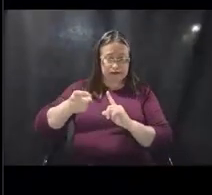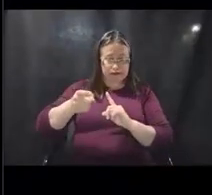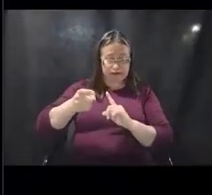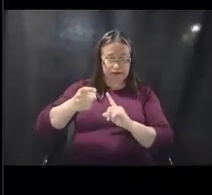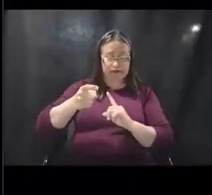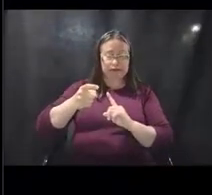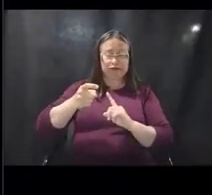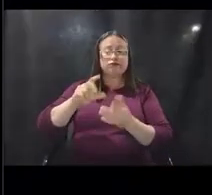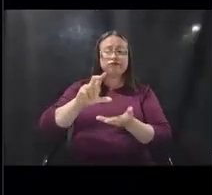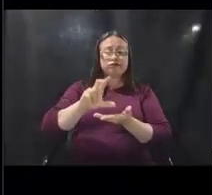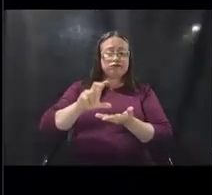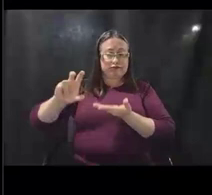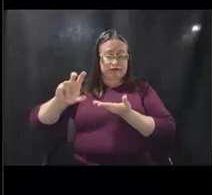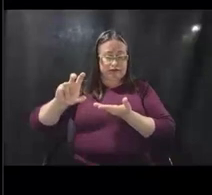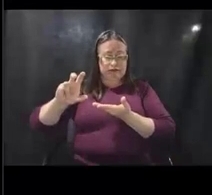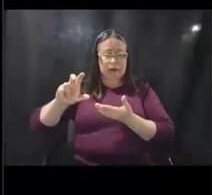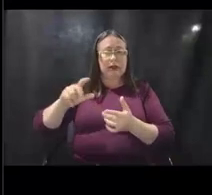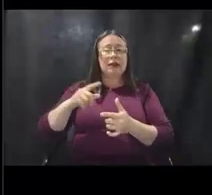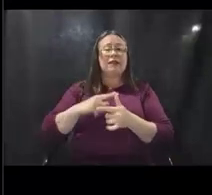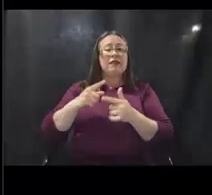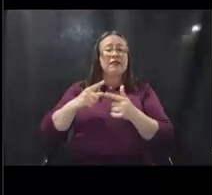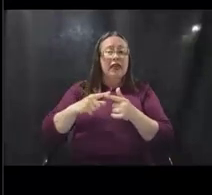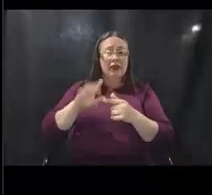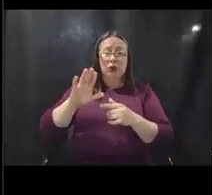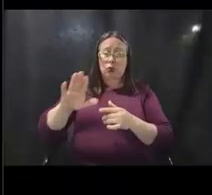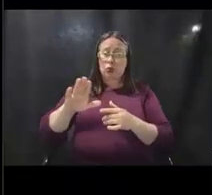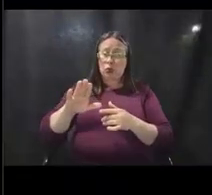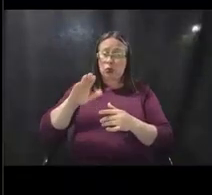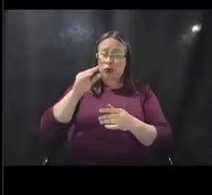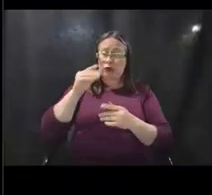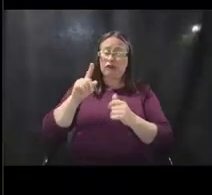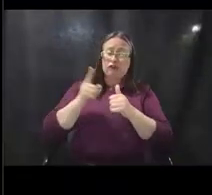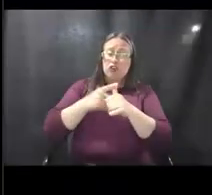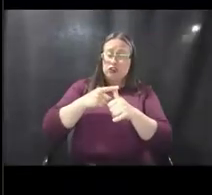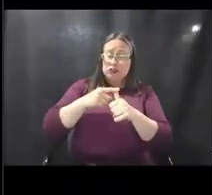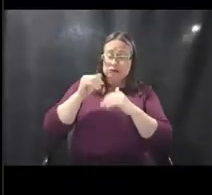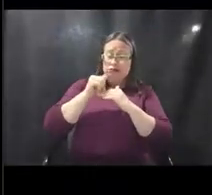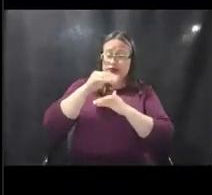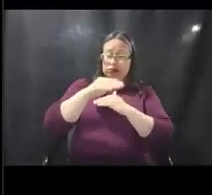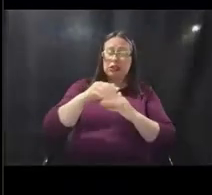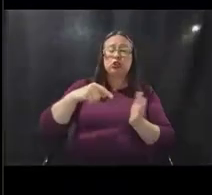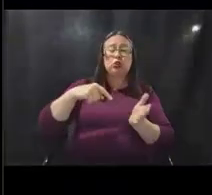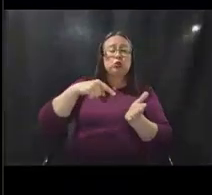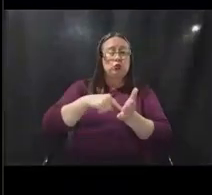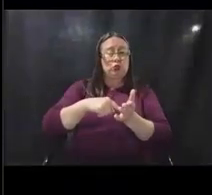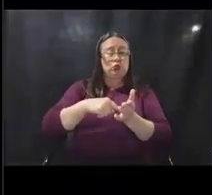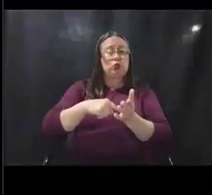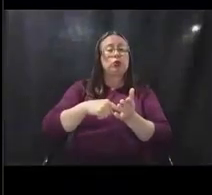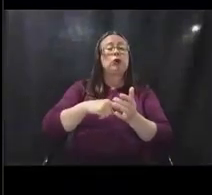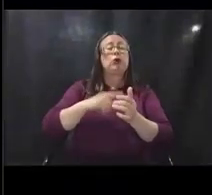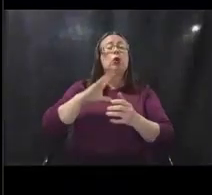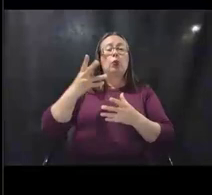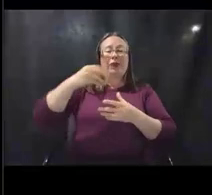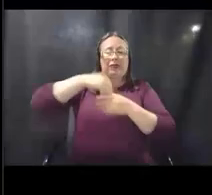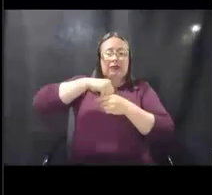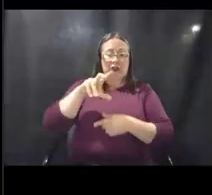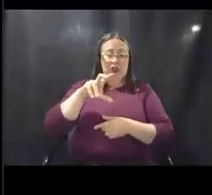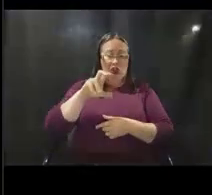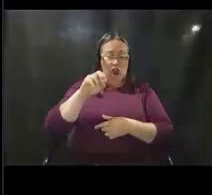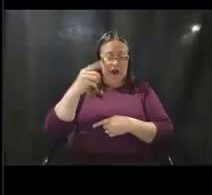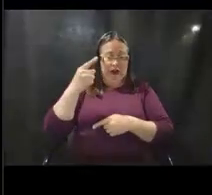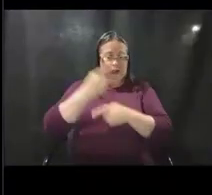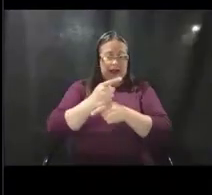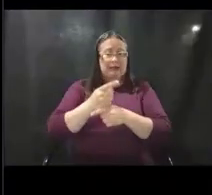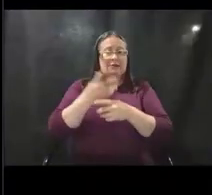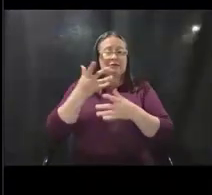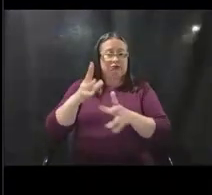submission is due within 30 days of that initial obligation. So, if you had funding obligated shortly after the policy